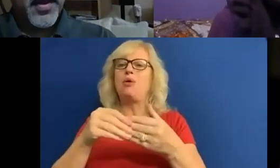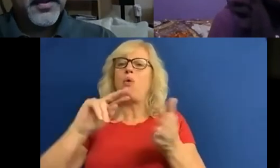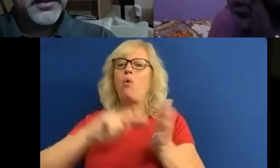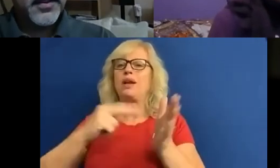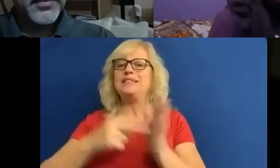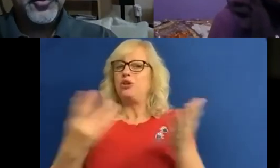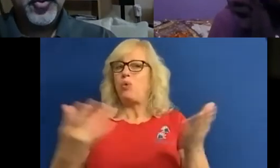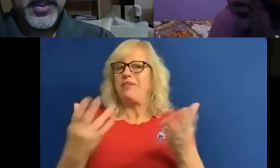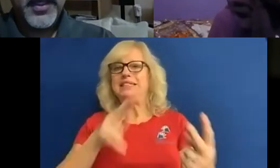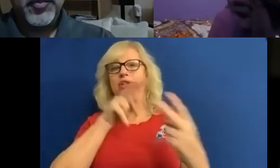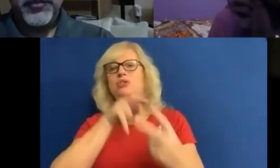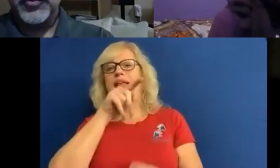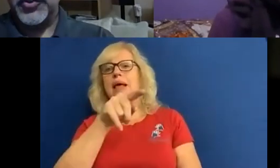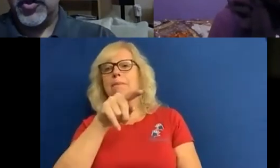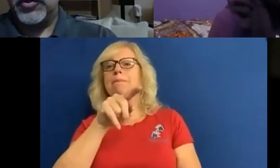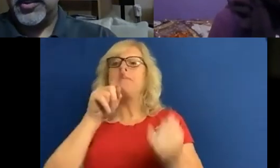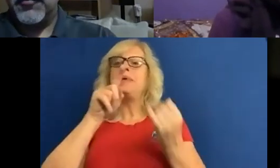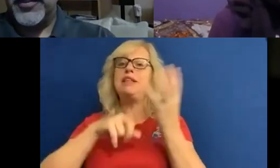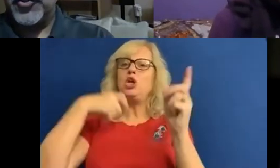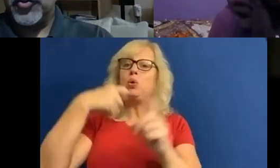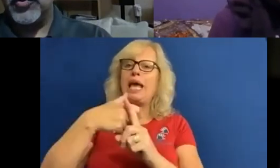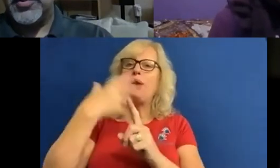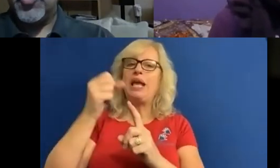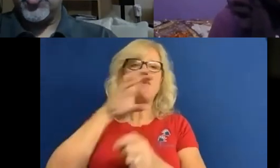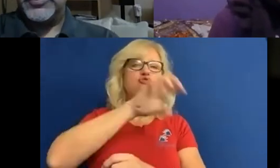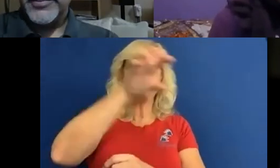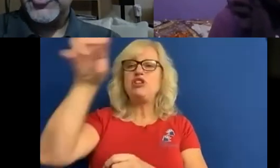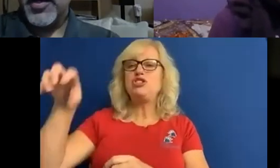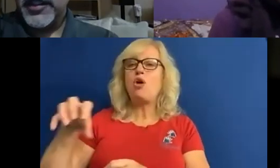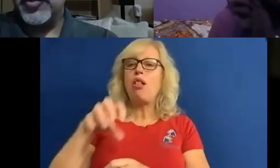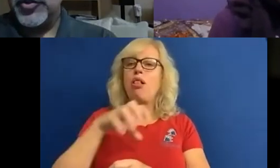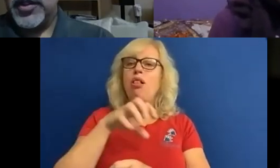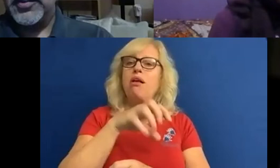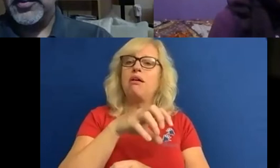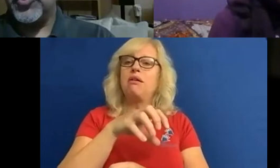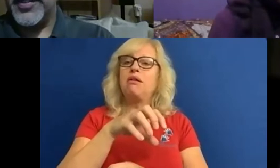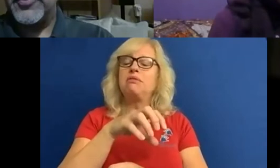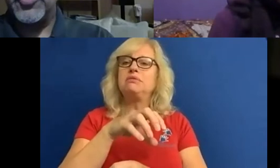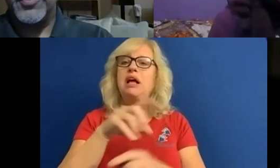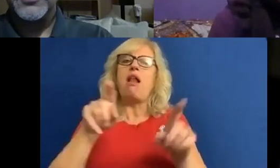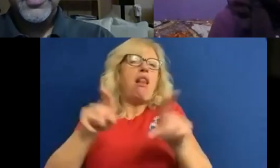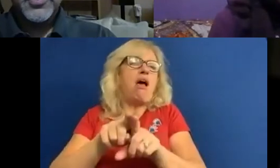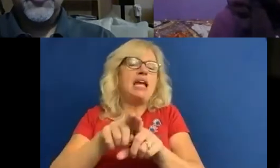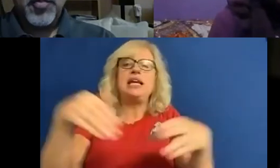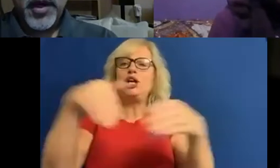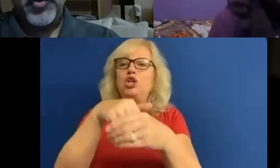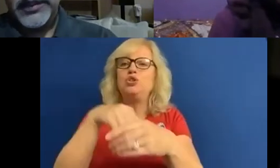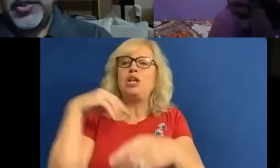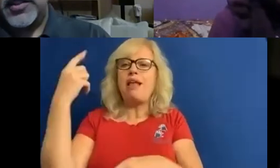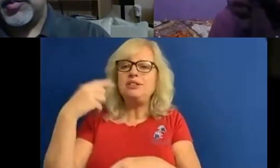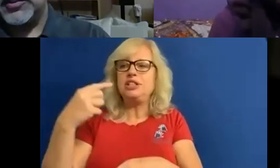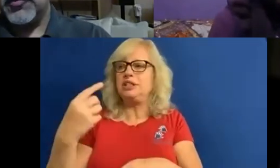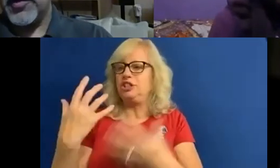And in the UK we've also got kind of regional organizations like inclusion London who are here tonight. You've got my